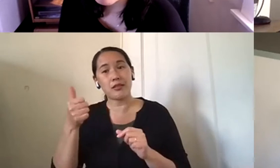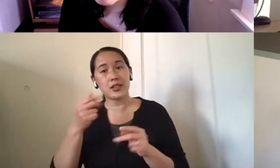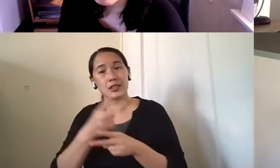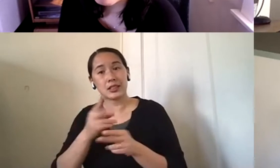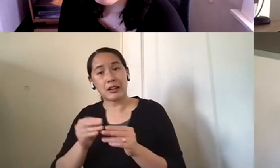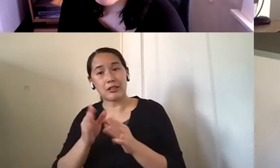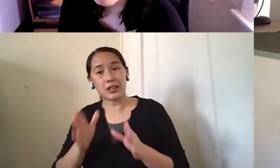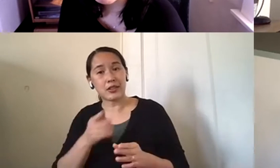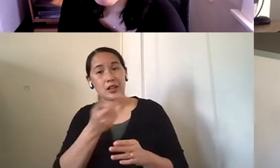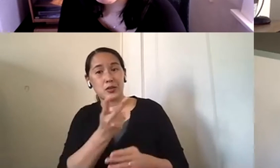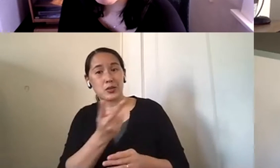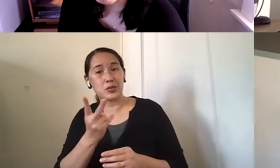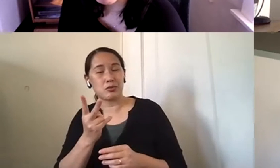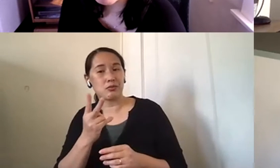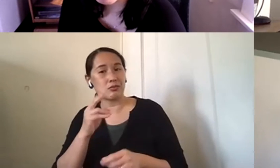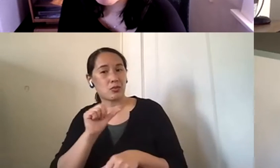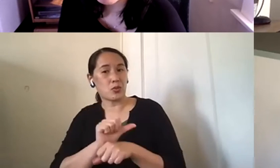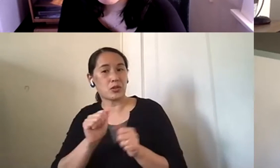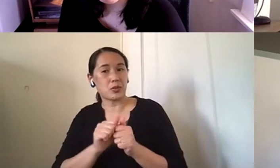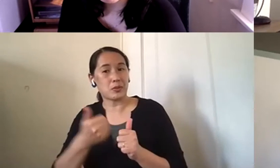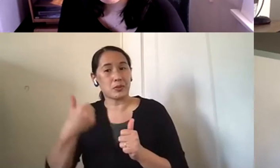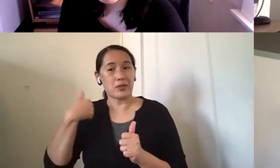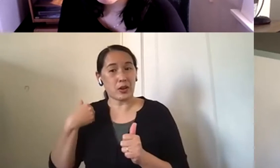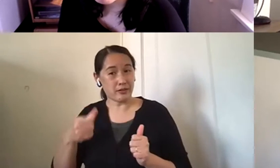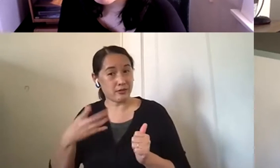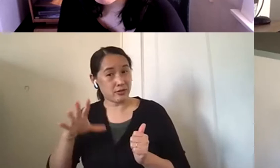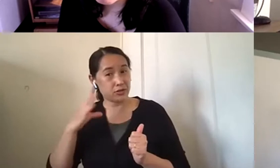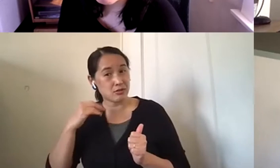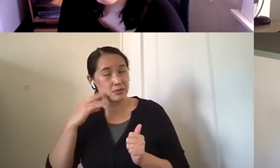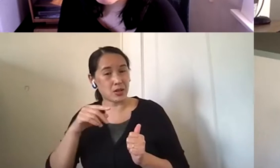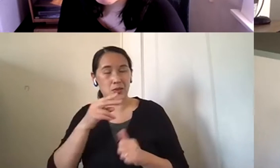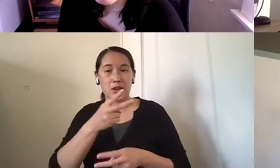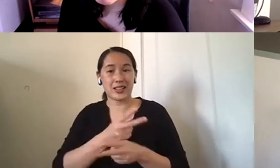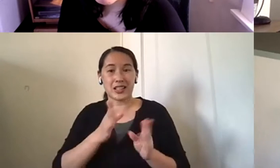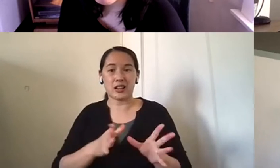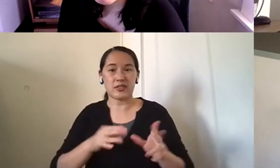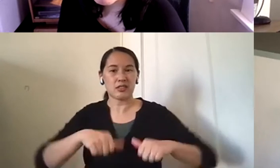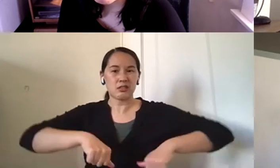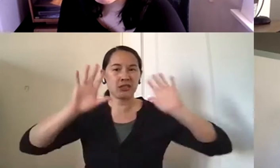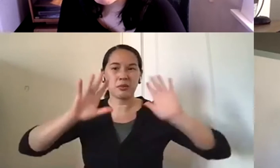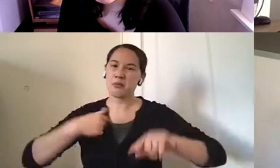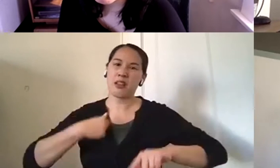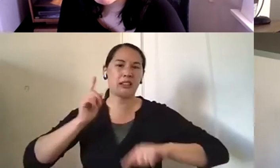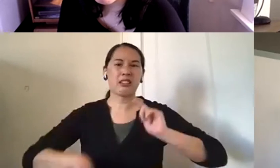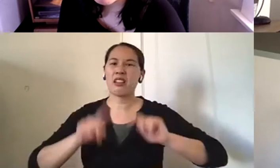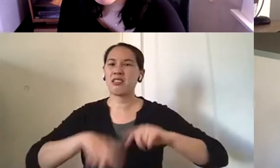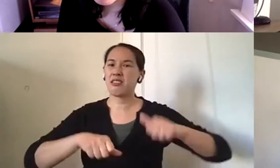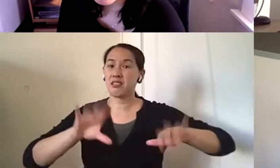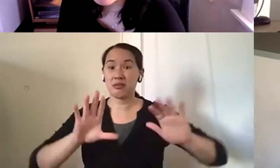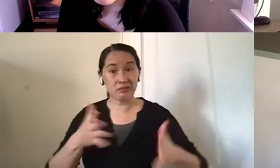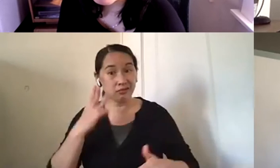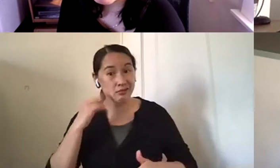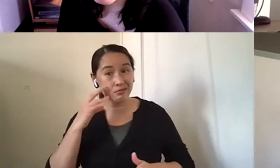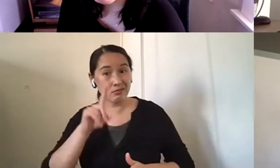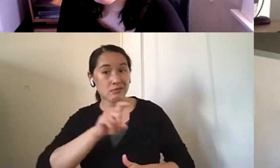with for both of you, um, has that happened where caregivers feel like they just can't keep doing it. Yeah,